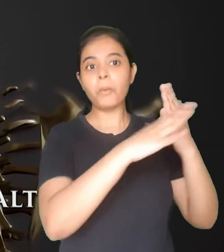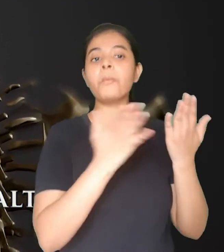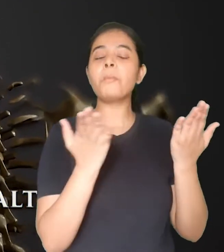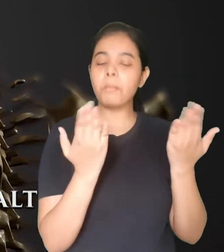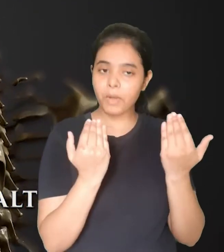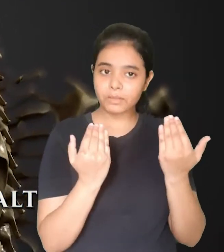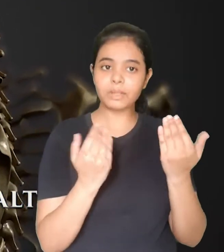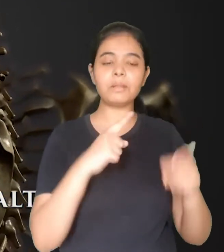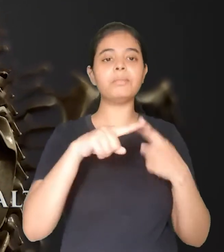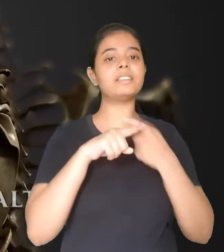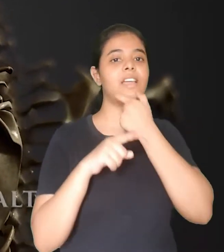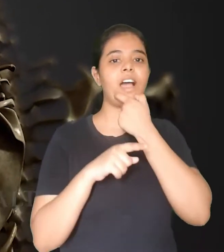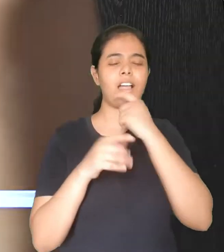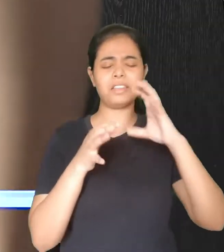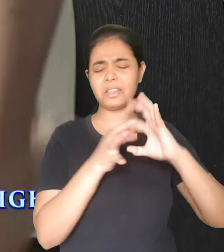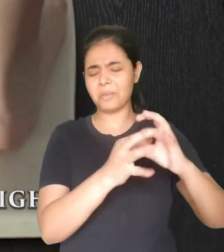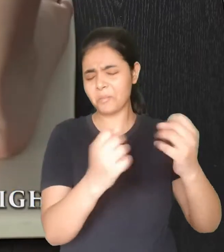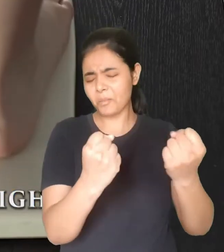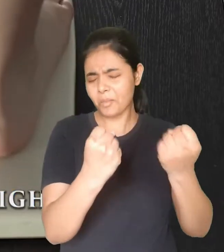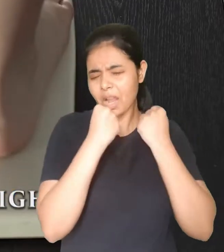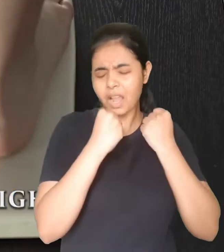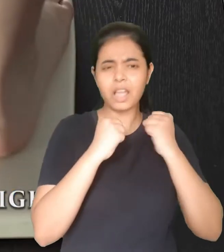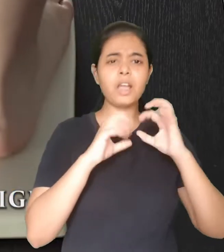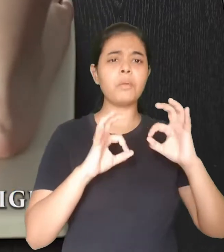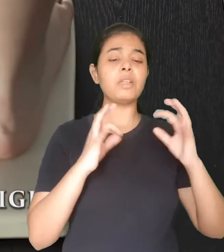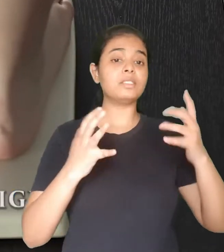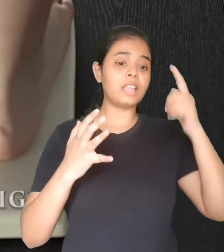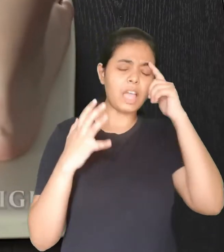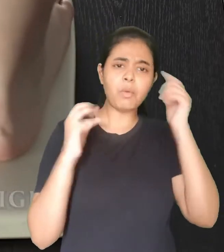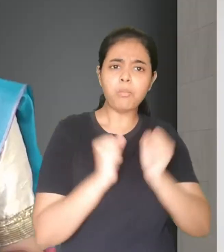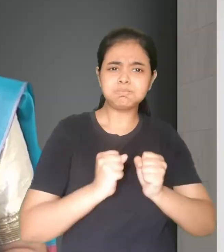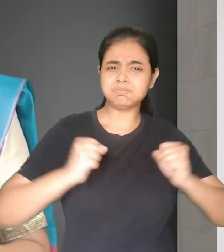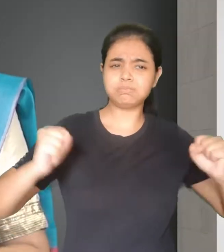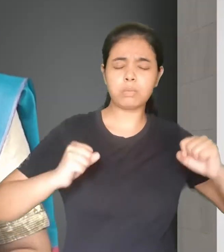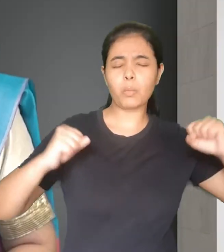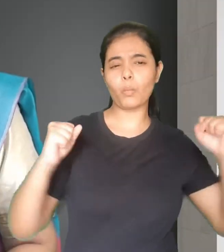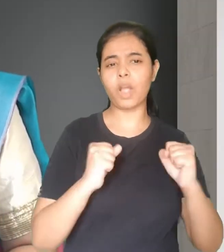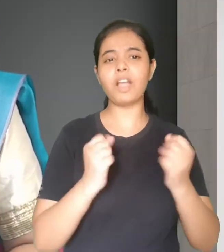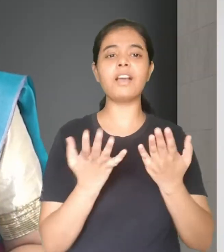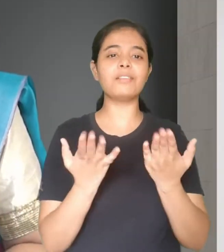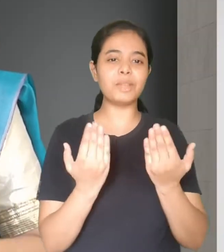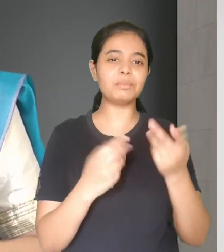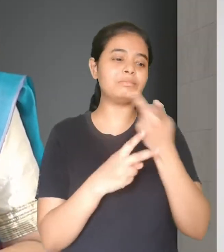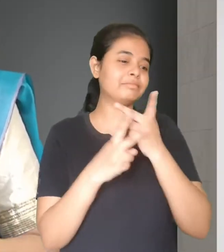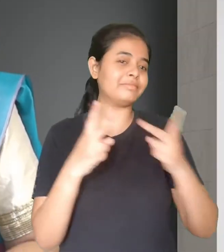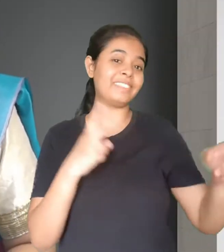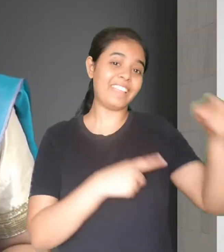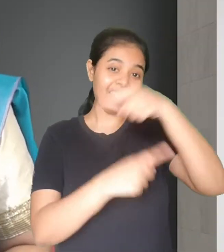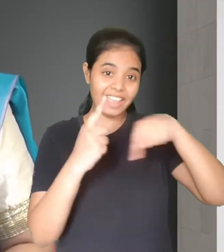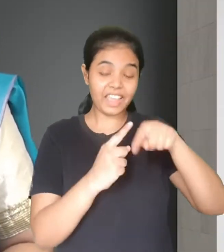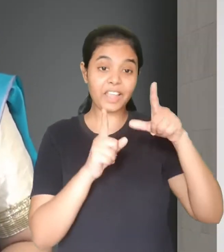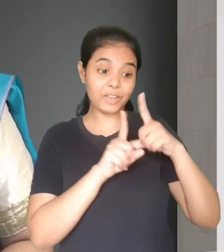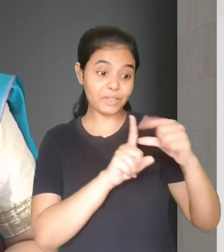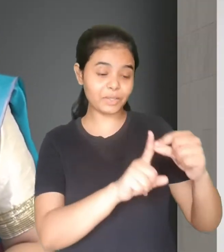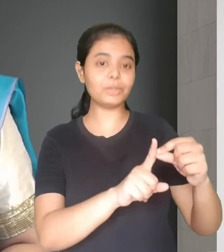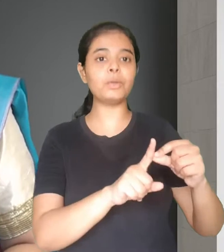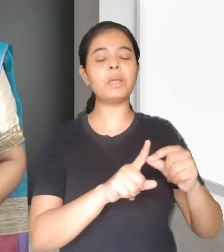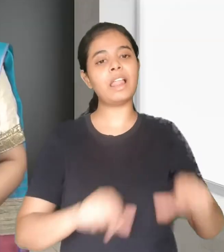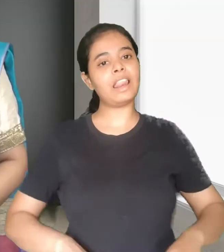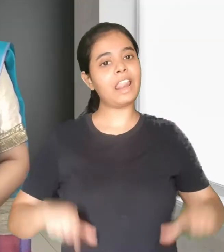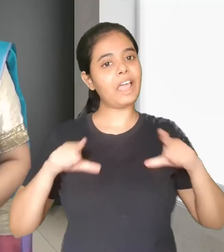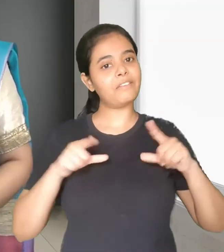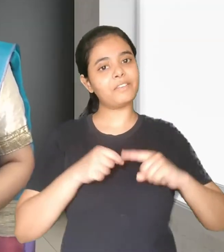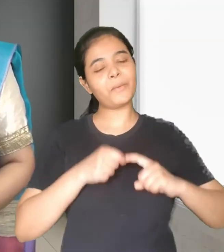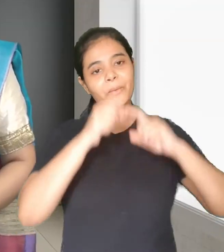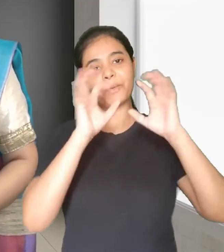can also improve our bone health, help us to maintain a healthy weight and also improve the overall quality of our